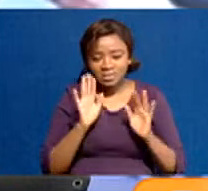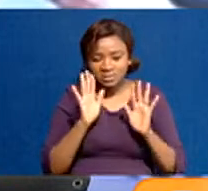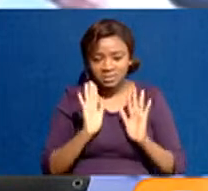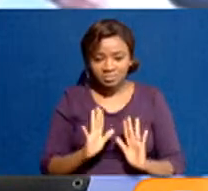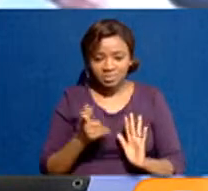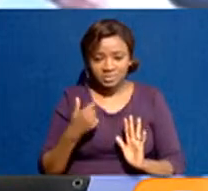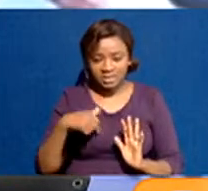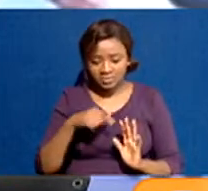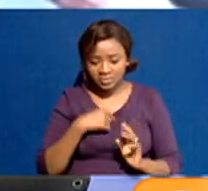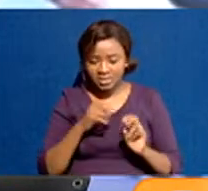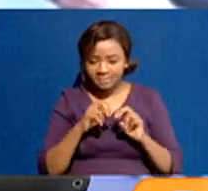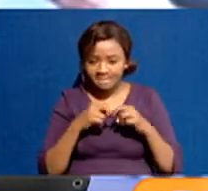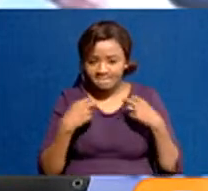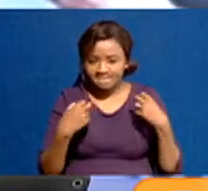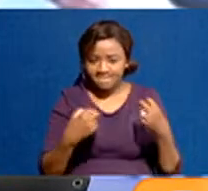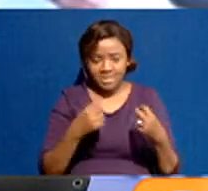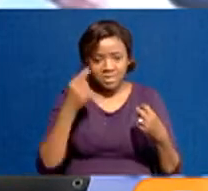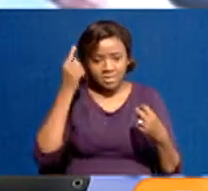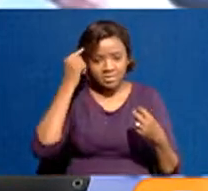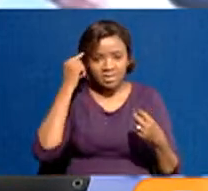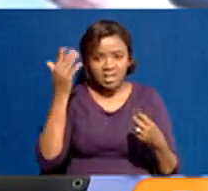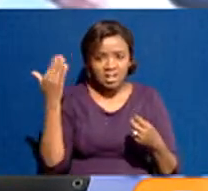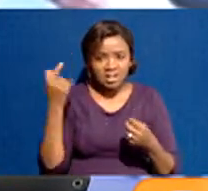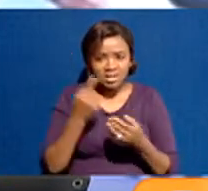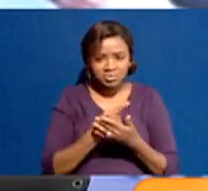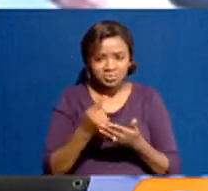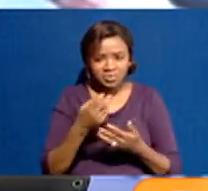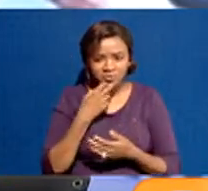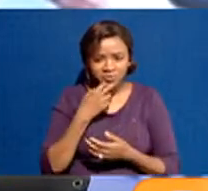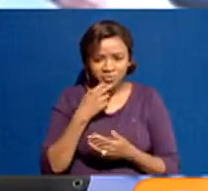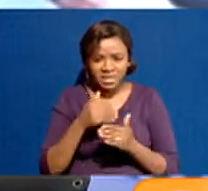week on Tuesday, after the Monday demonstration,